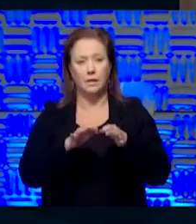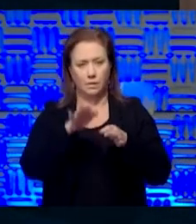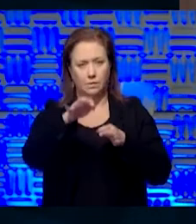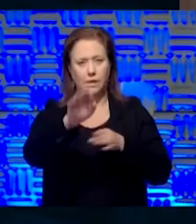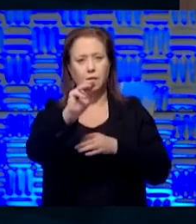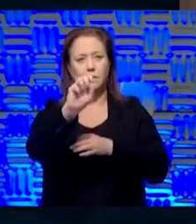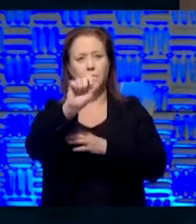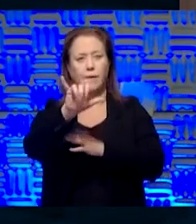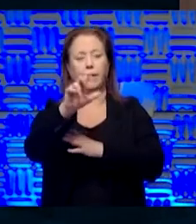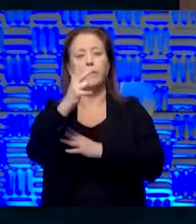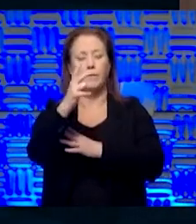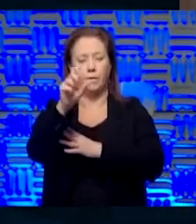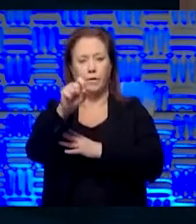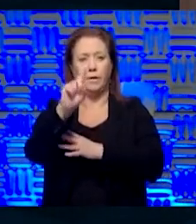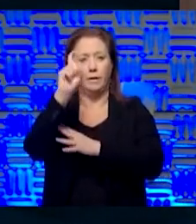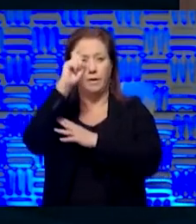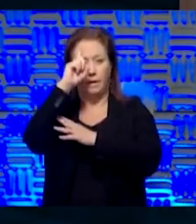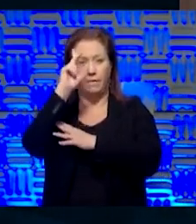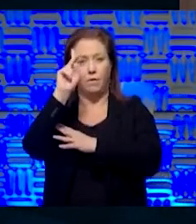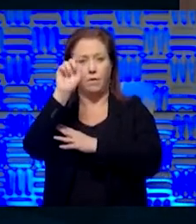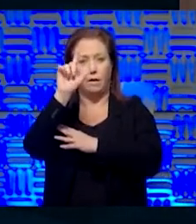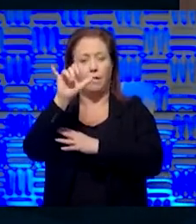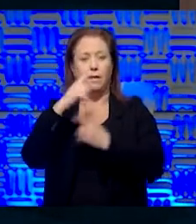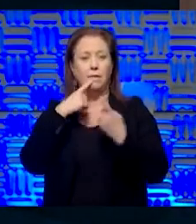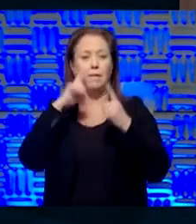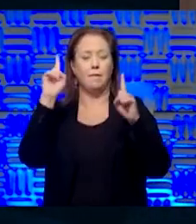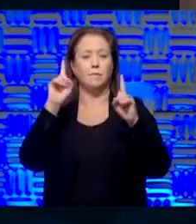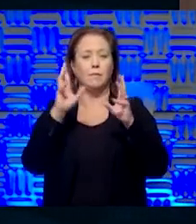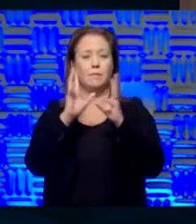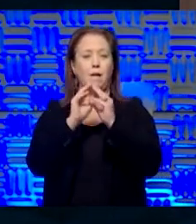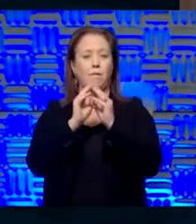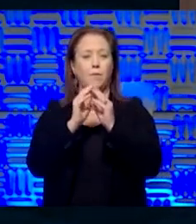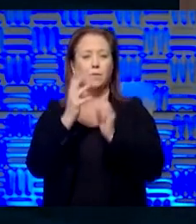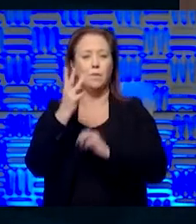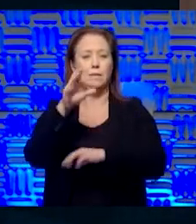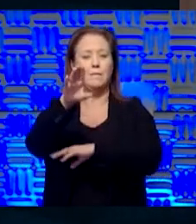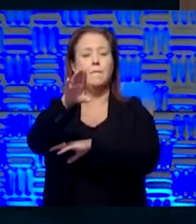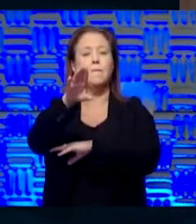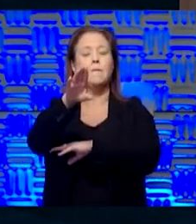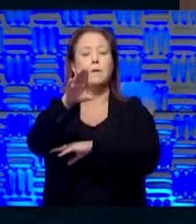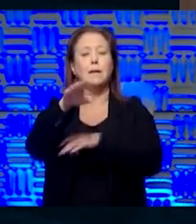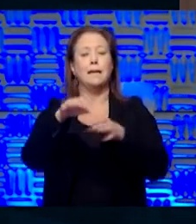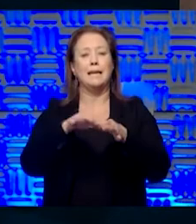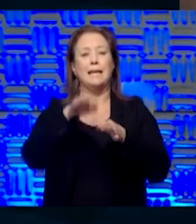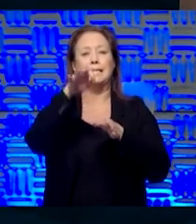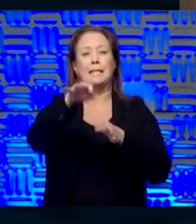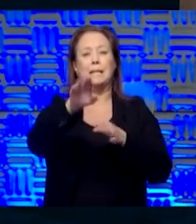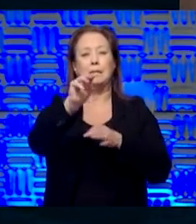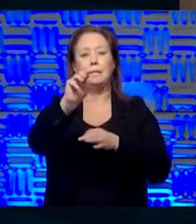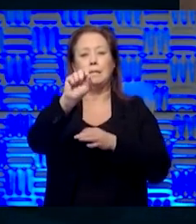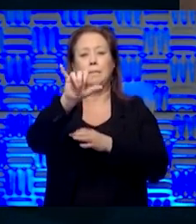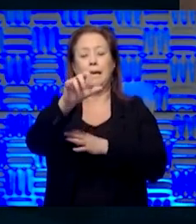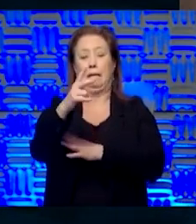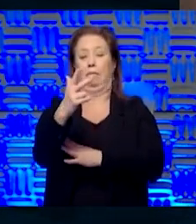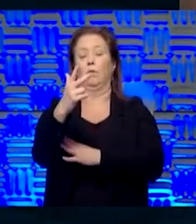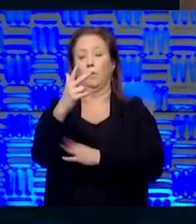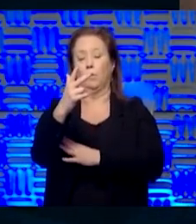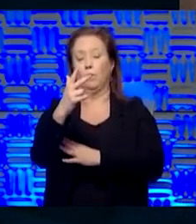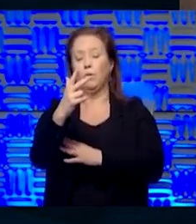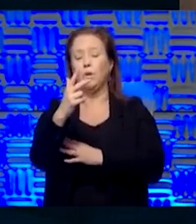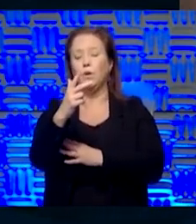May 3rd and in Governor Kelly made it very clear in the press conference on Wednesday afternoon that in extending it to the 3rd, that might,